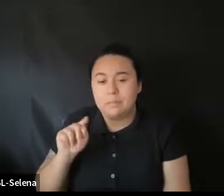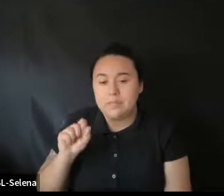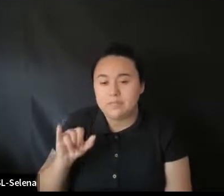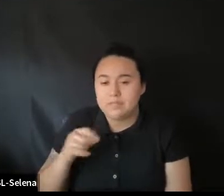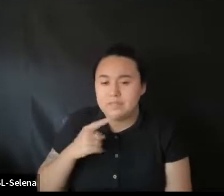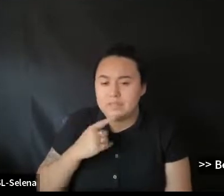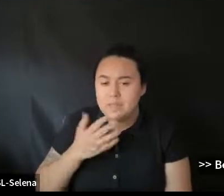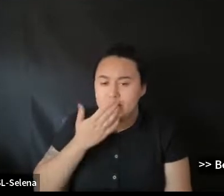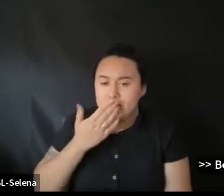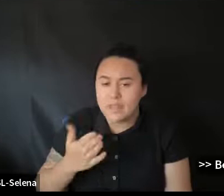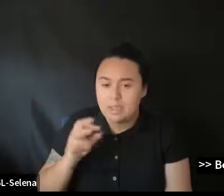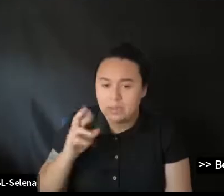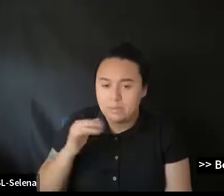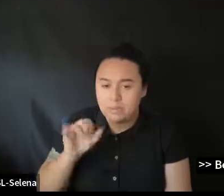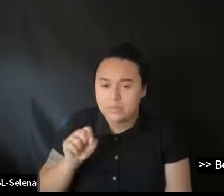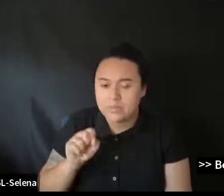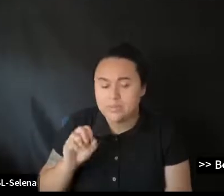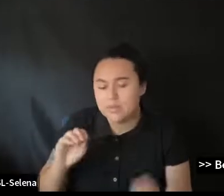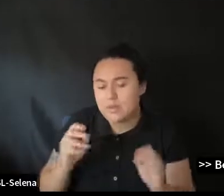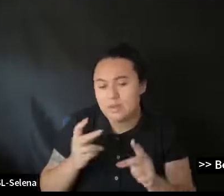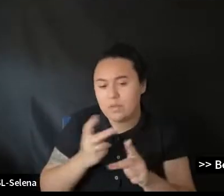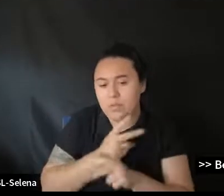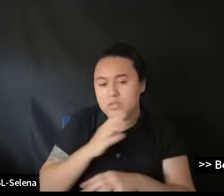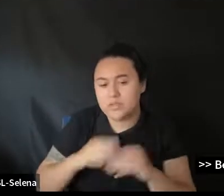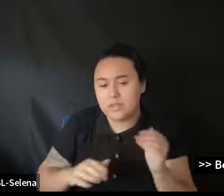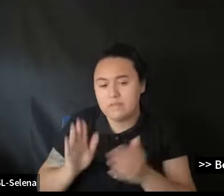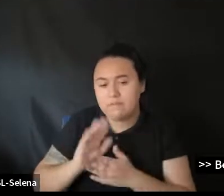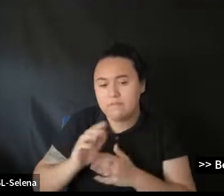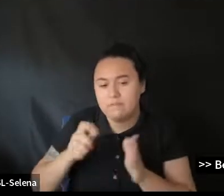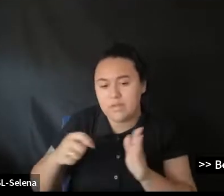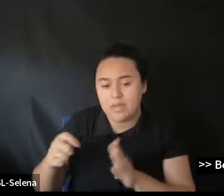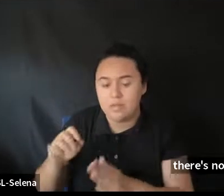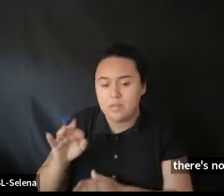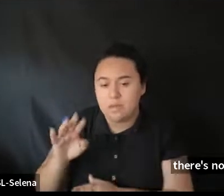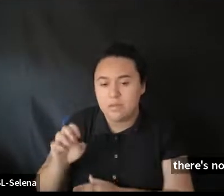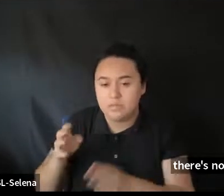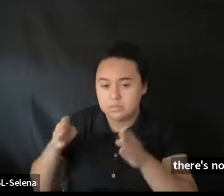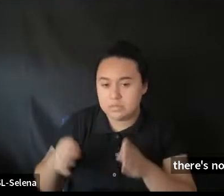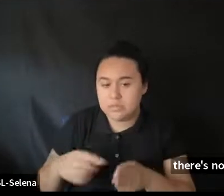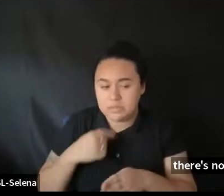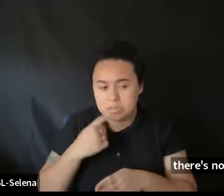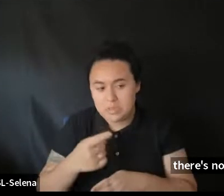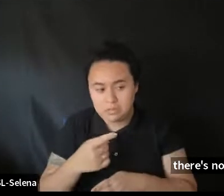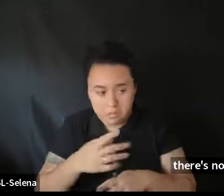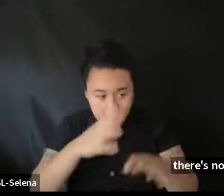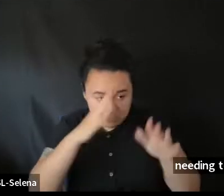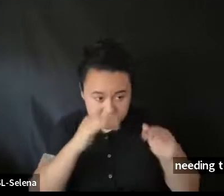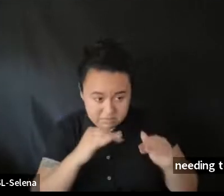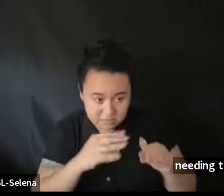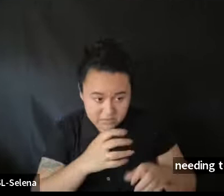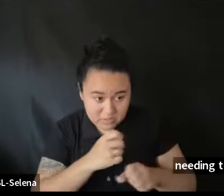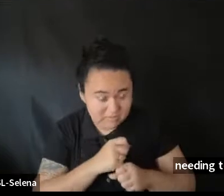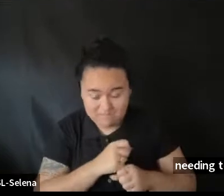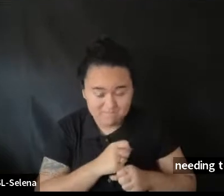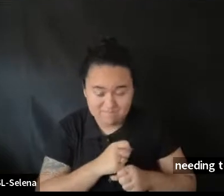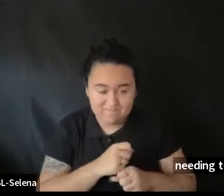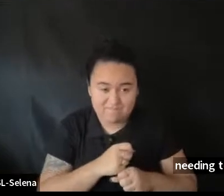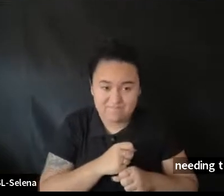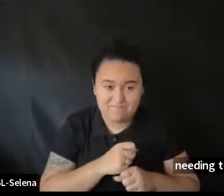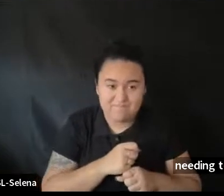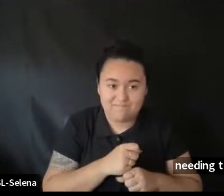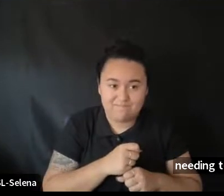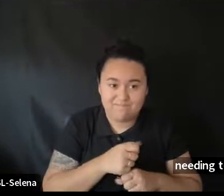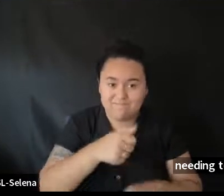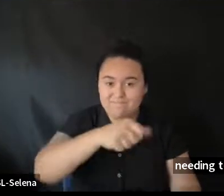Than a film office. Person. So needing to tell somebody. What they expected. They were gonna be getting. Isn't actually. Gonna happen.